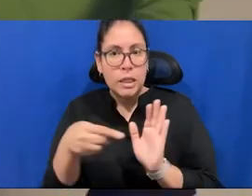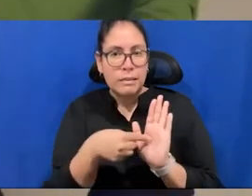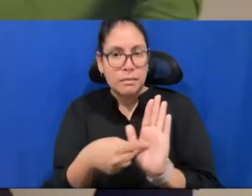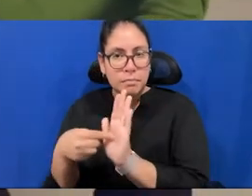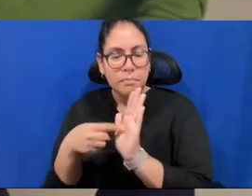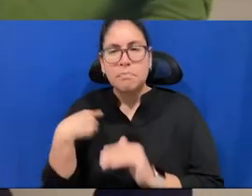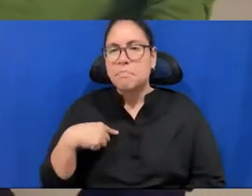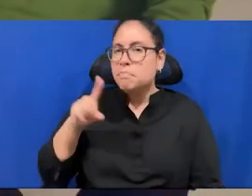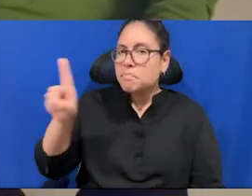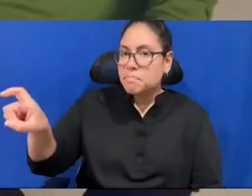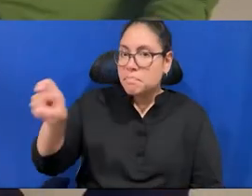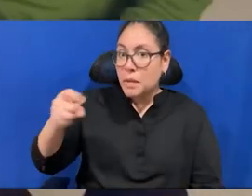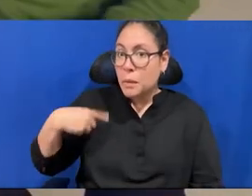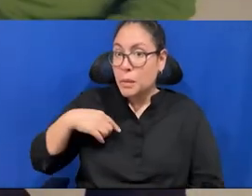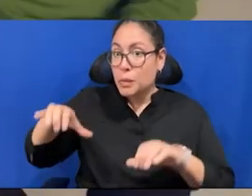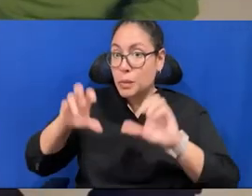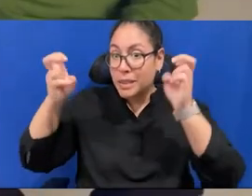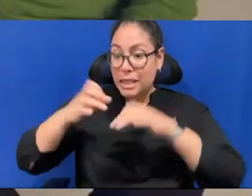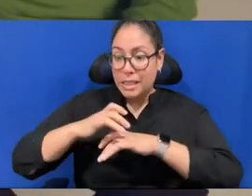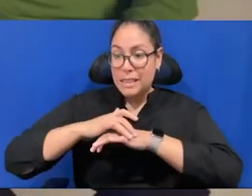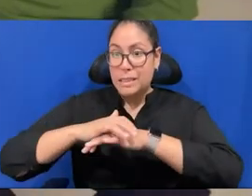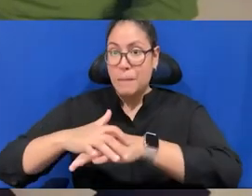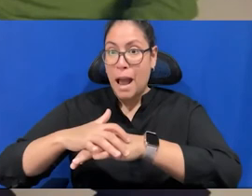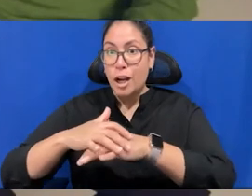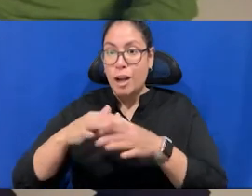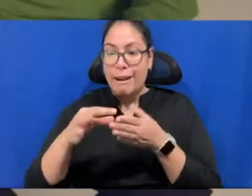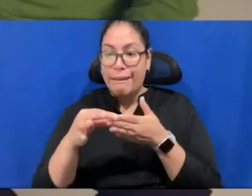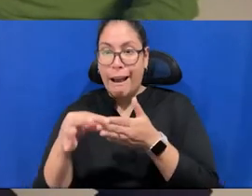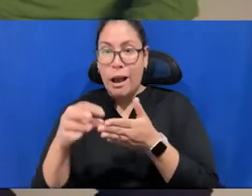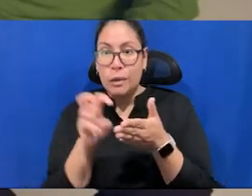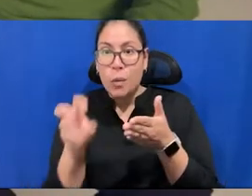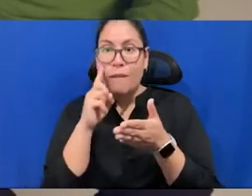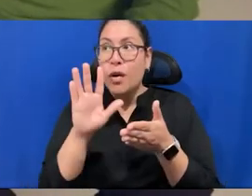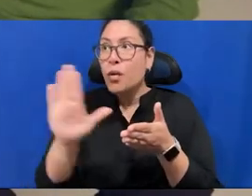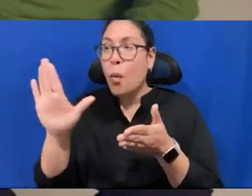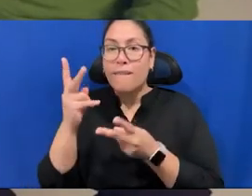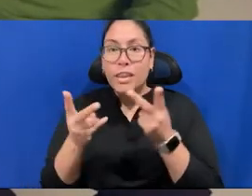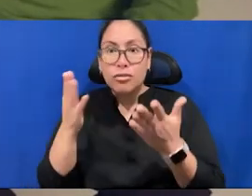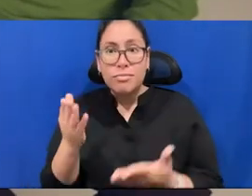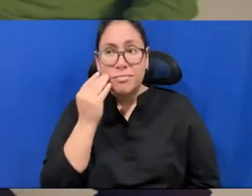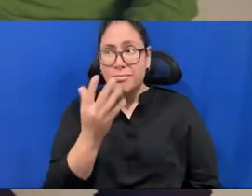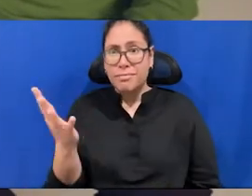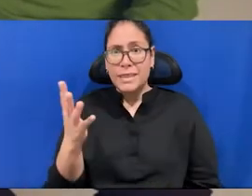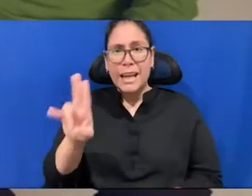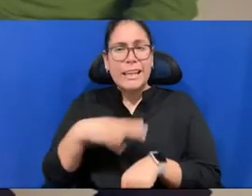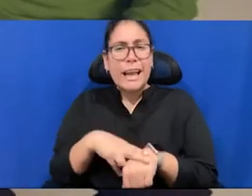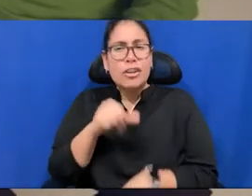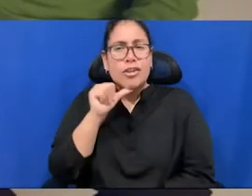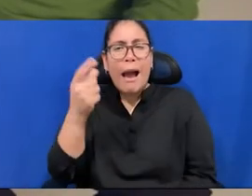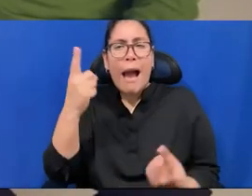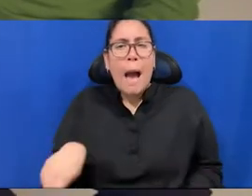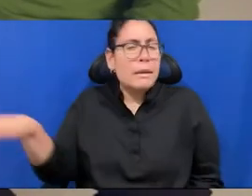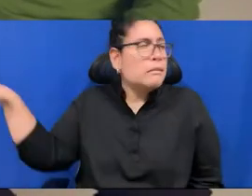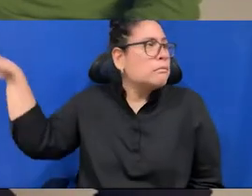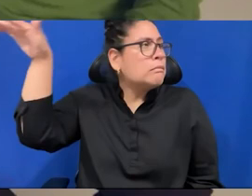guided tour for all the visitors also to see that, um, you know, nature is not happening somewhere in, in nature